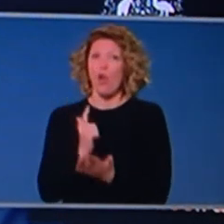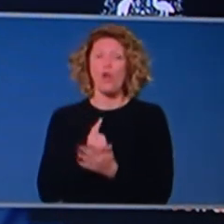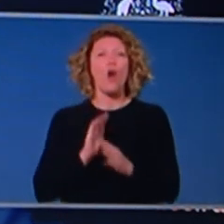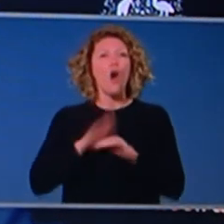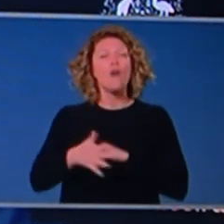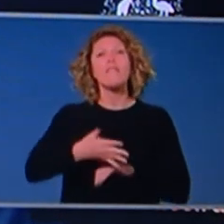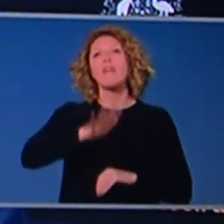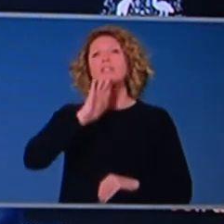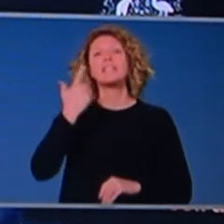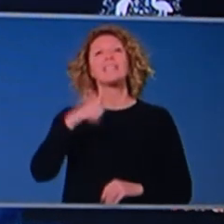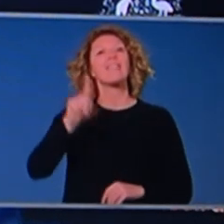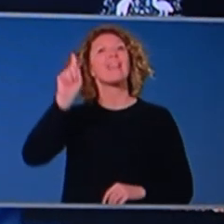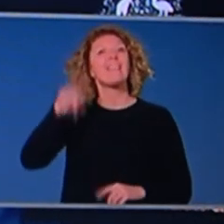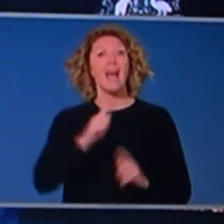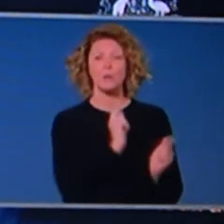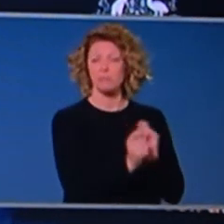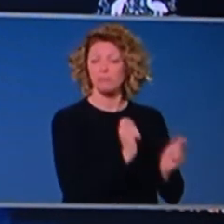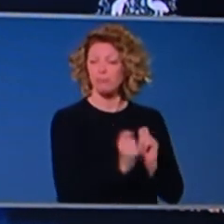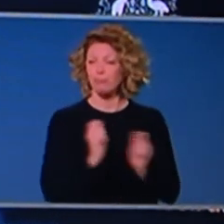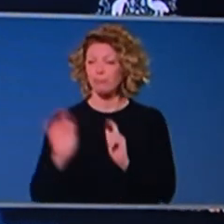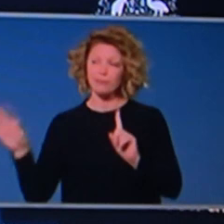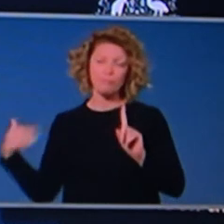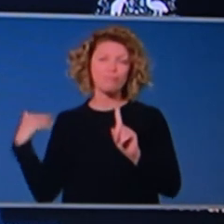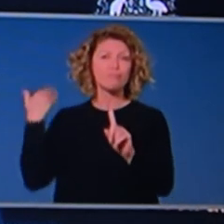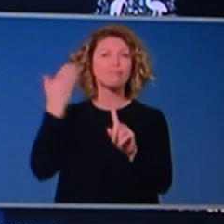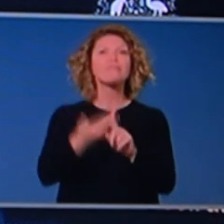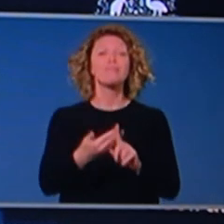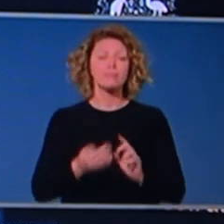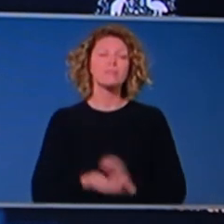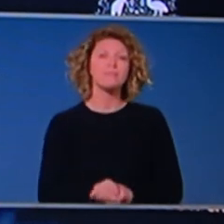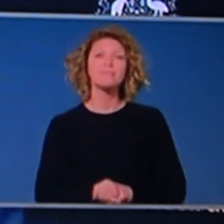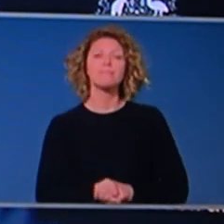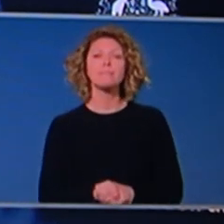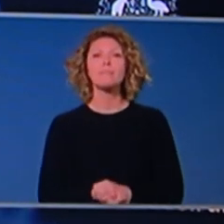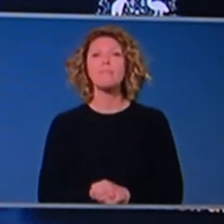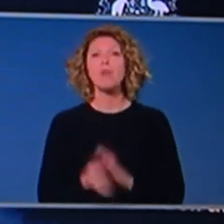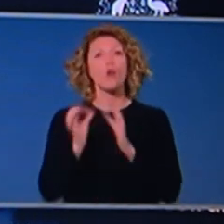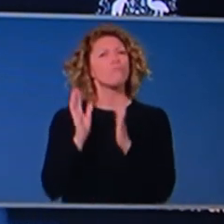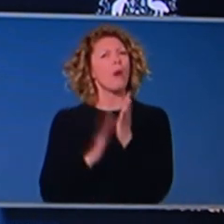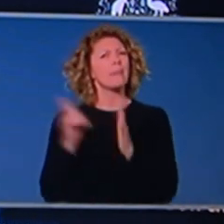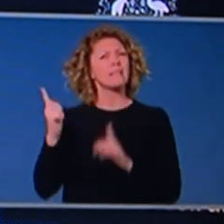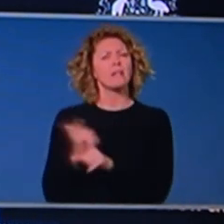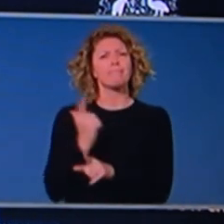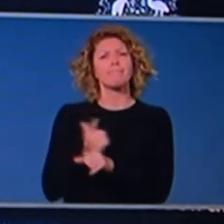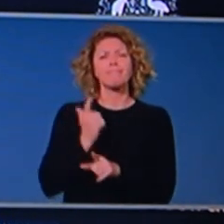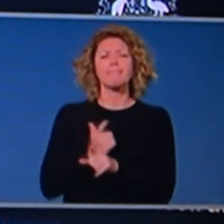570,000 tests done so far. The Prime Minister talked about